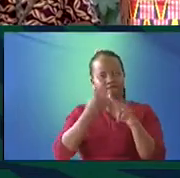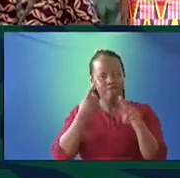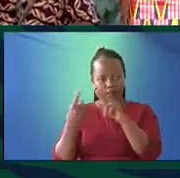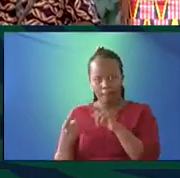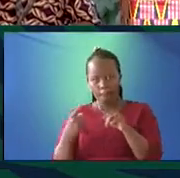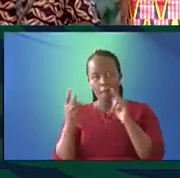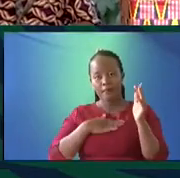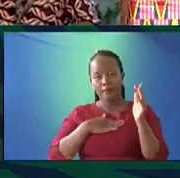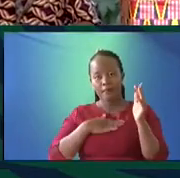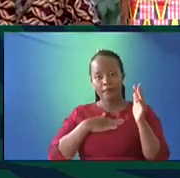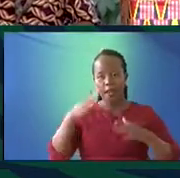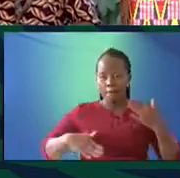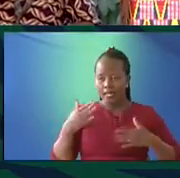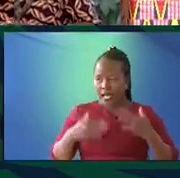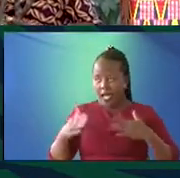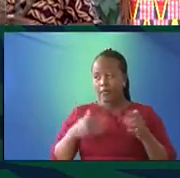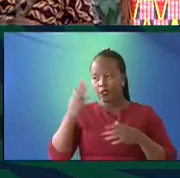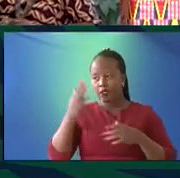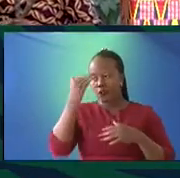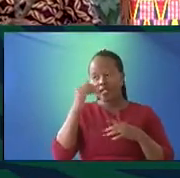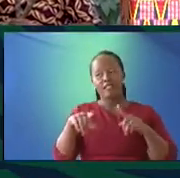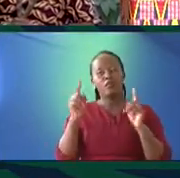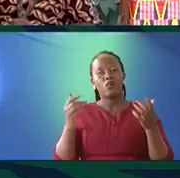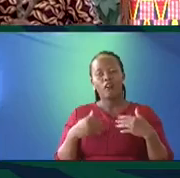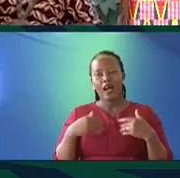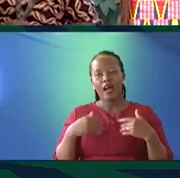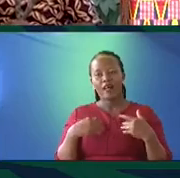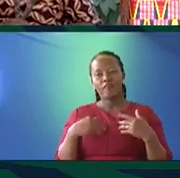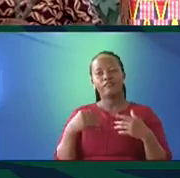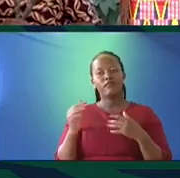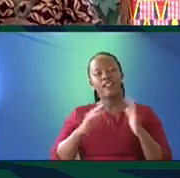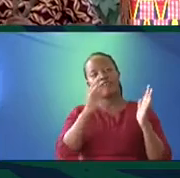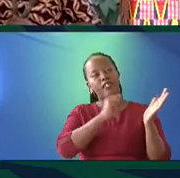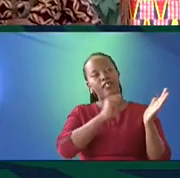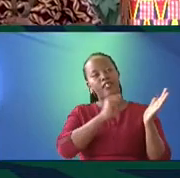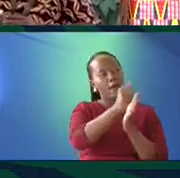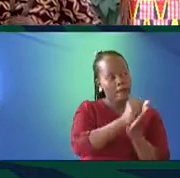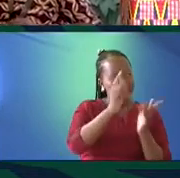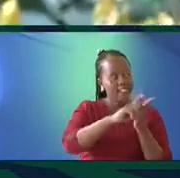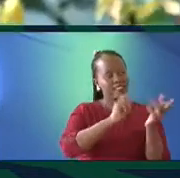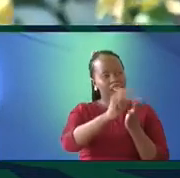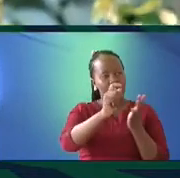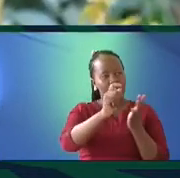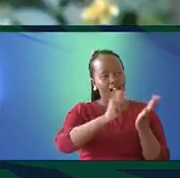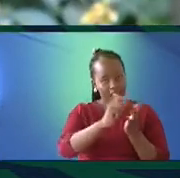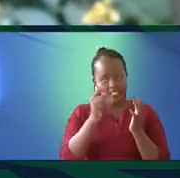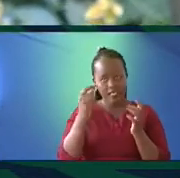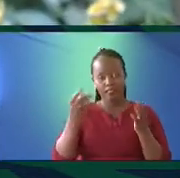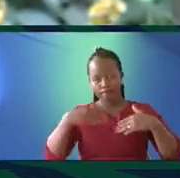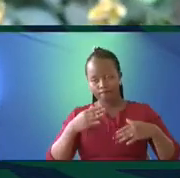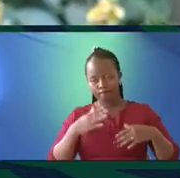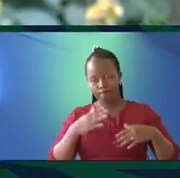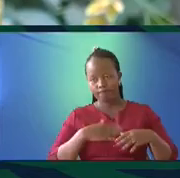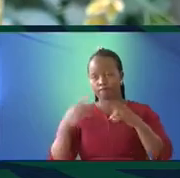But I'm happy, at least he has left one side, that is publishing, writing, and so on, for